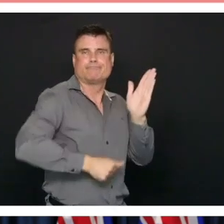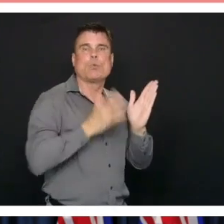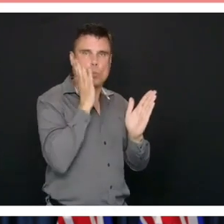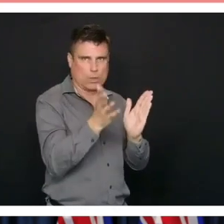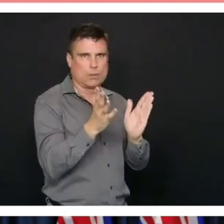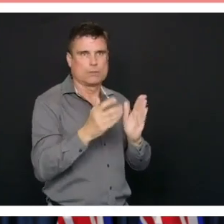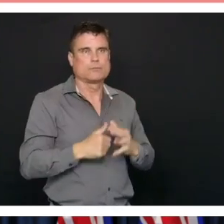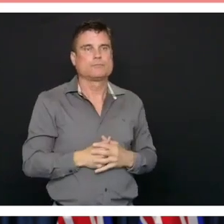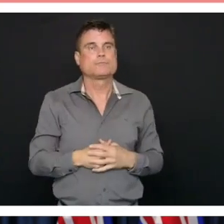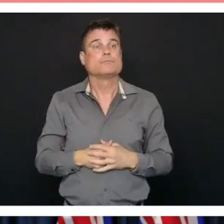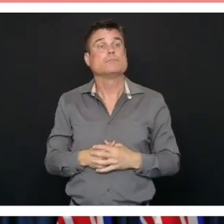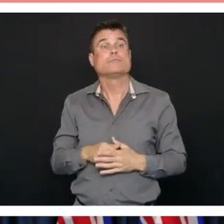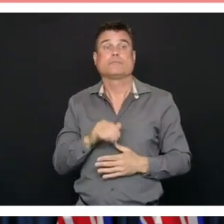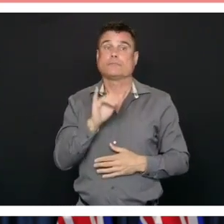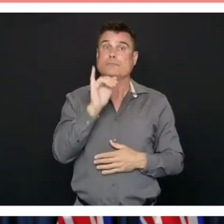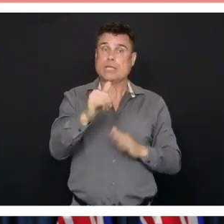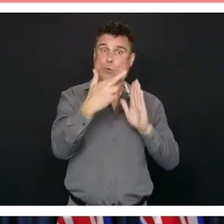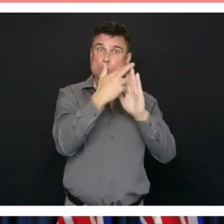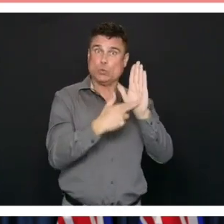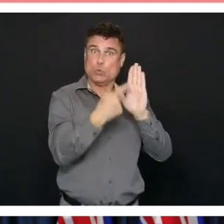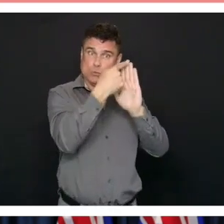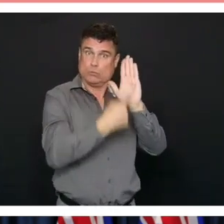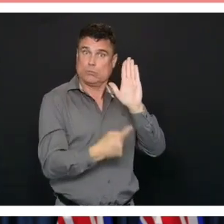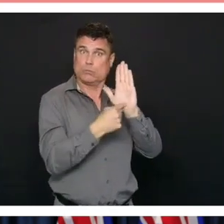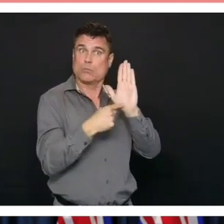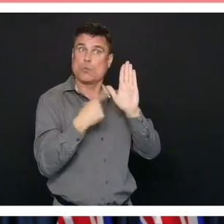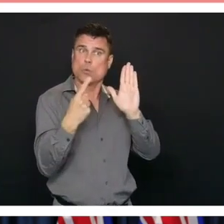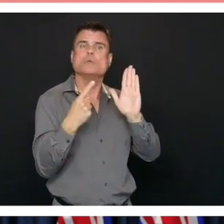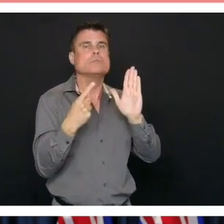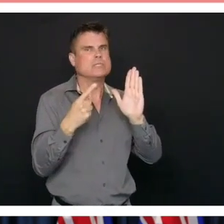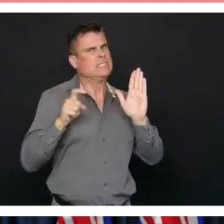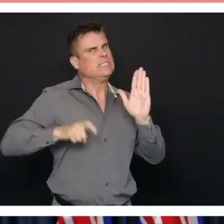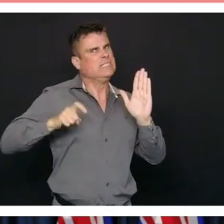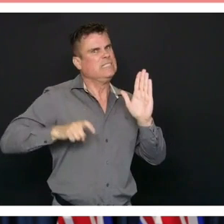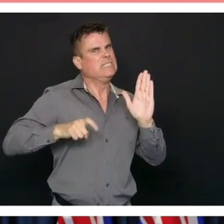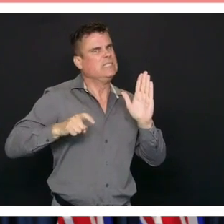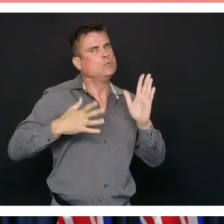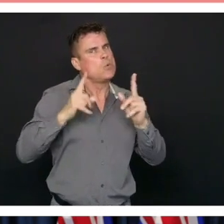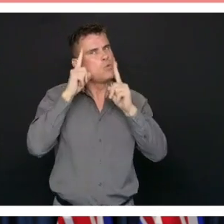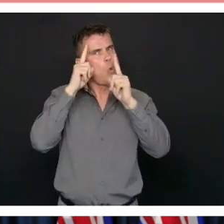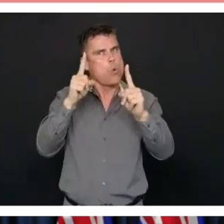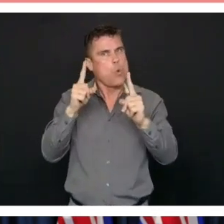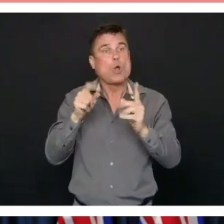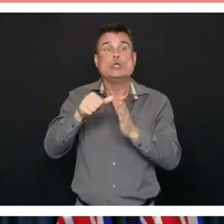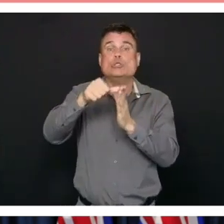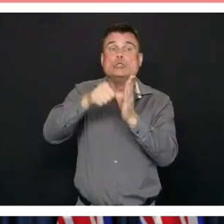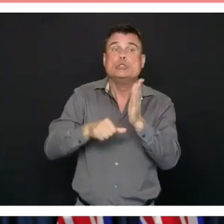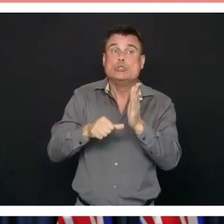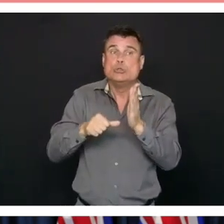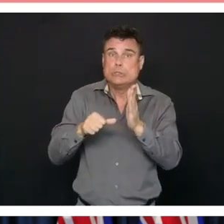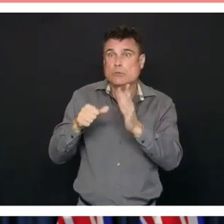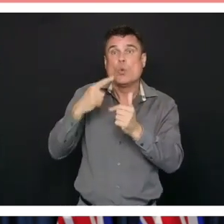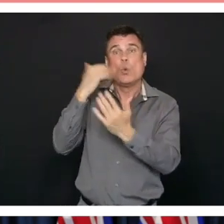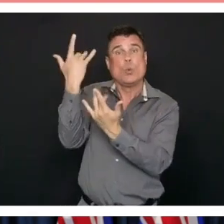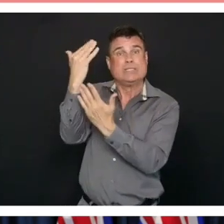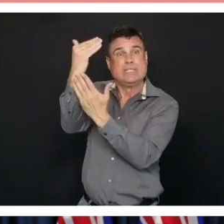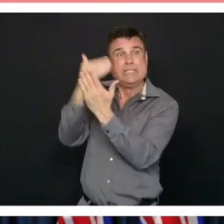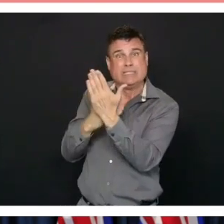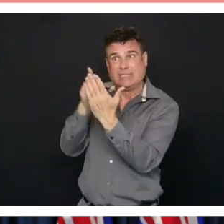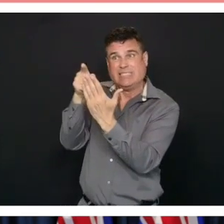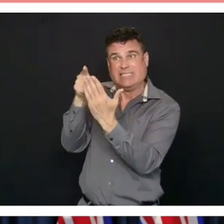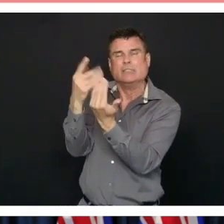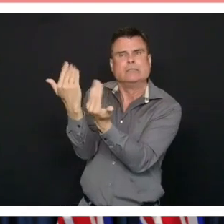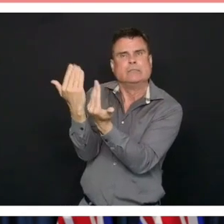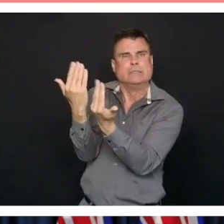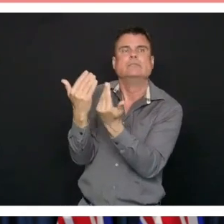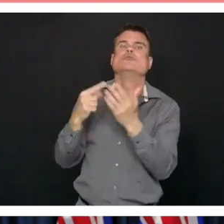measures are what we need now to make sure that we can ramp up our surgeries and get people in for the procedures that they need